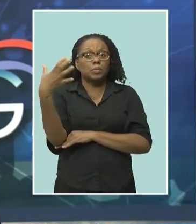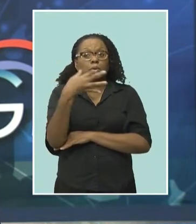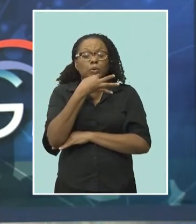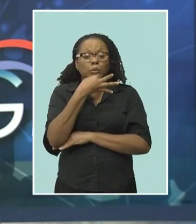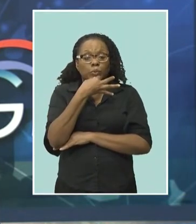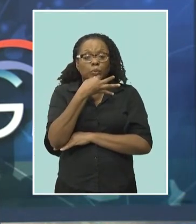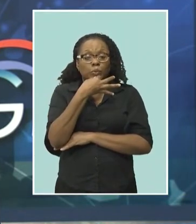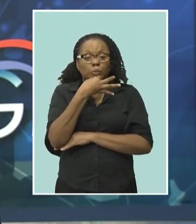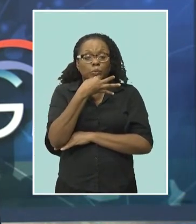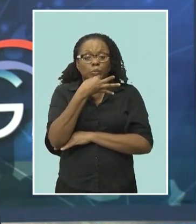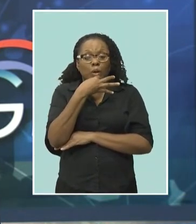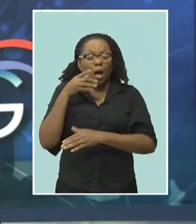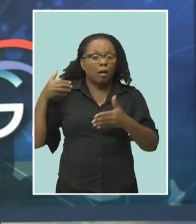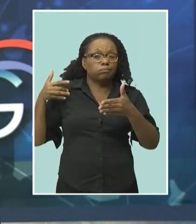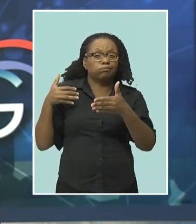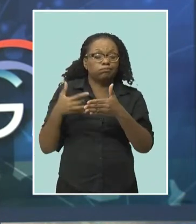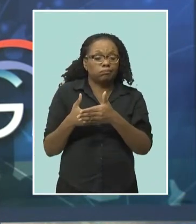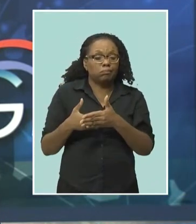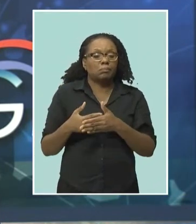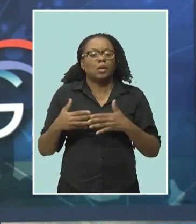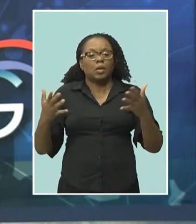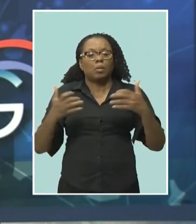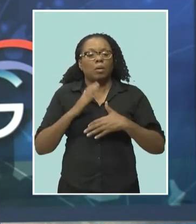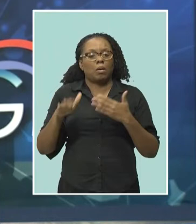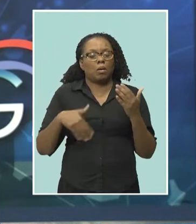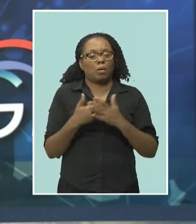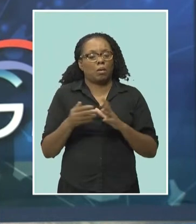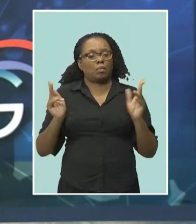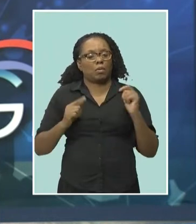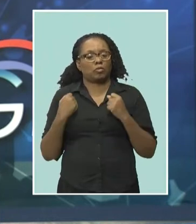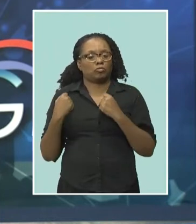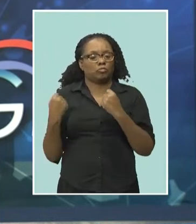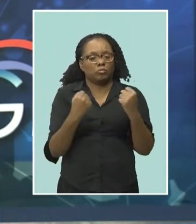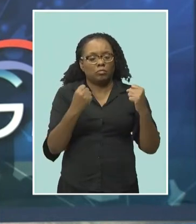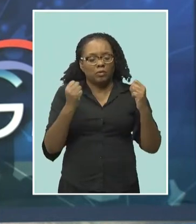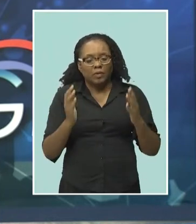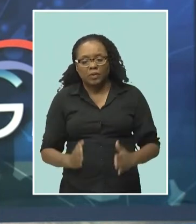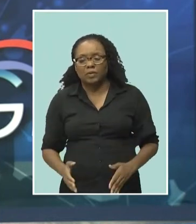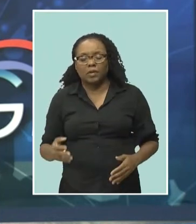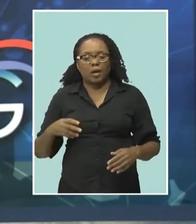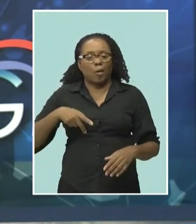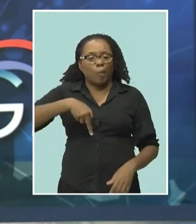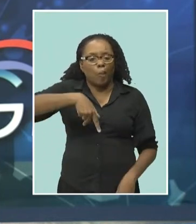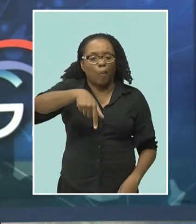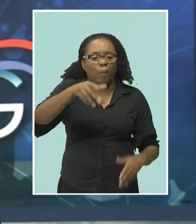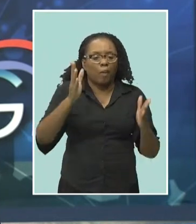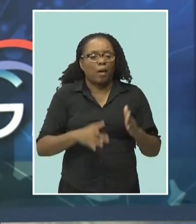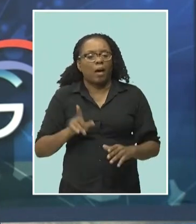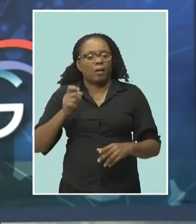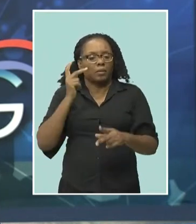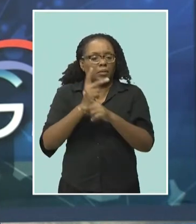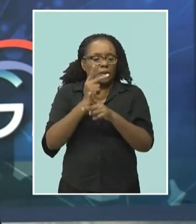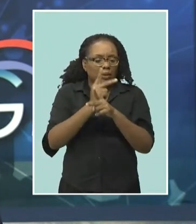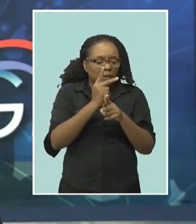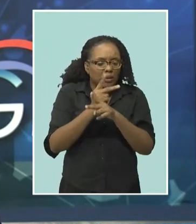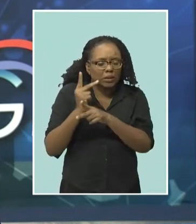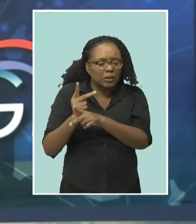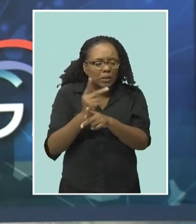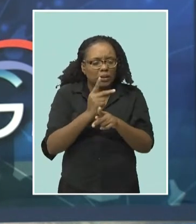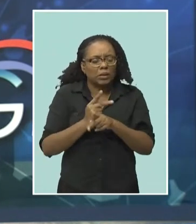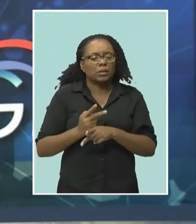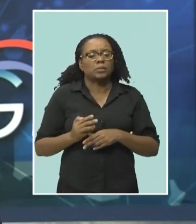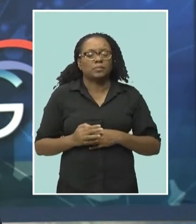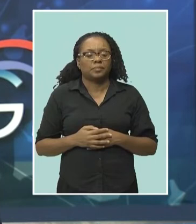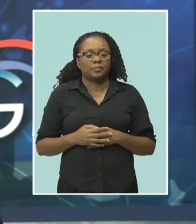expected on the roads, Mr. Haynes wants all road users to be alert and move with due care and attention when conducting their business.